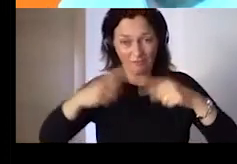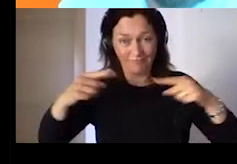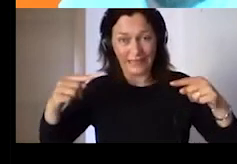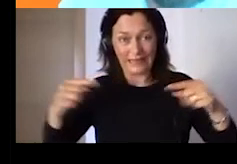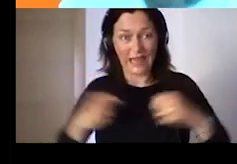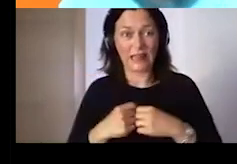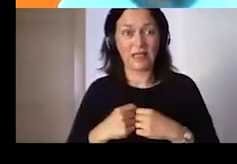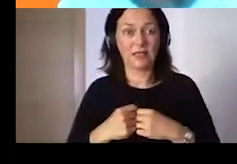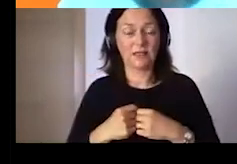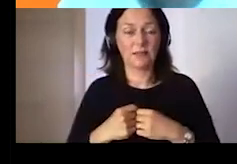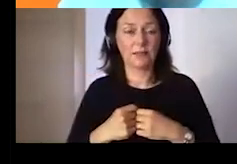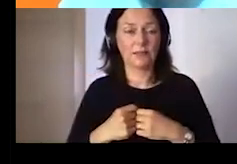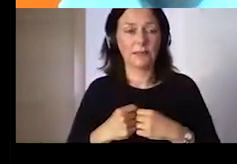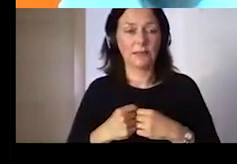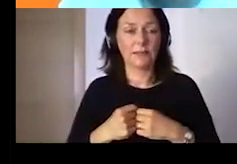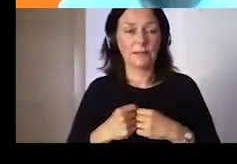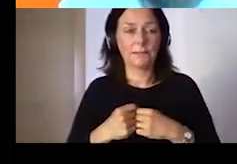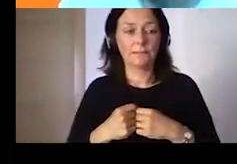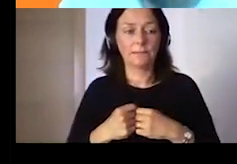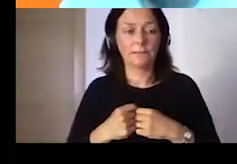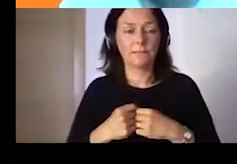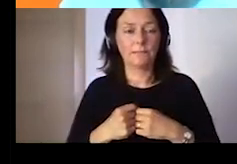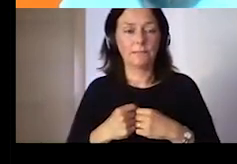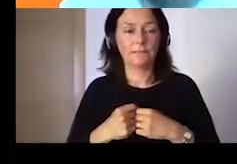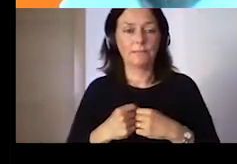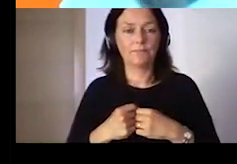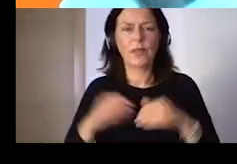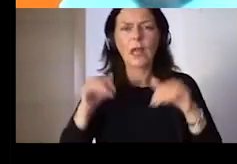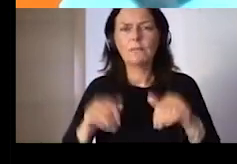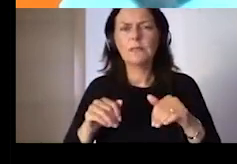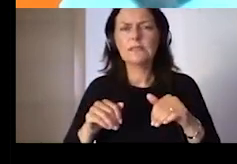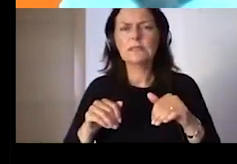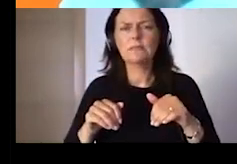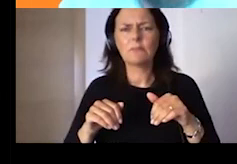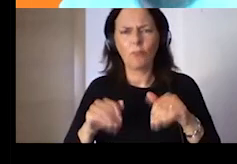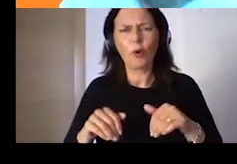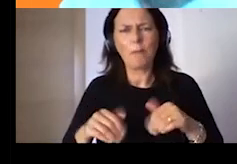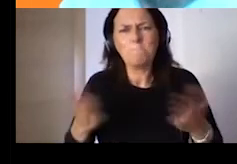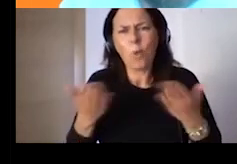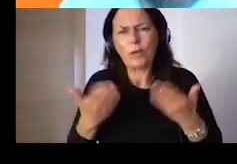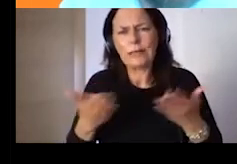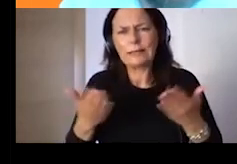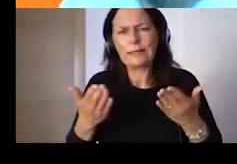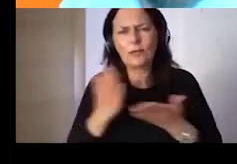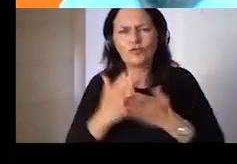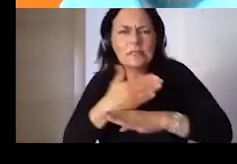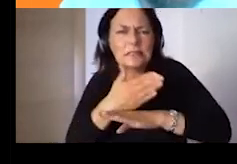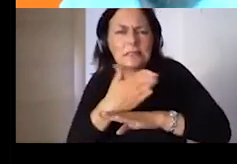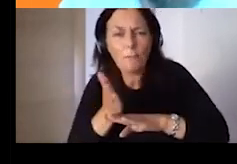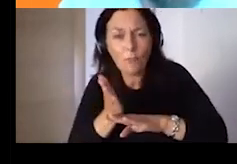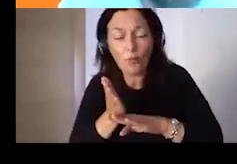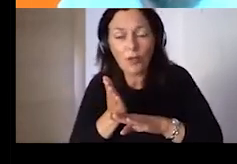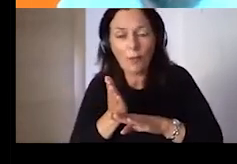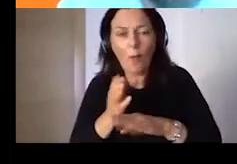So, I think I have to speed up a little bit, so I will just go to the results.